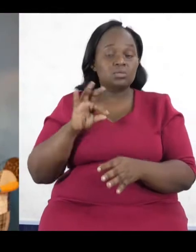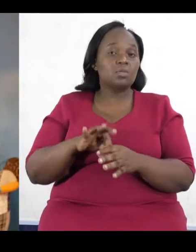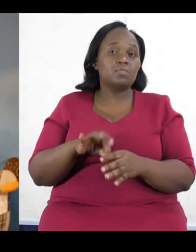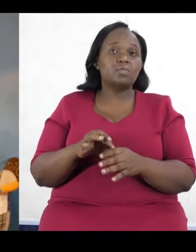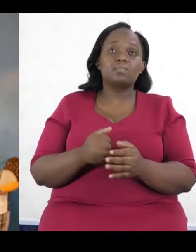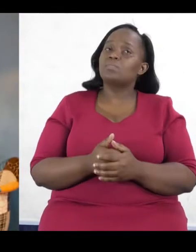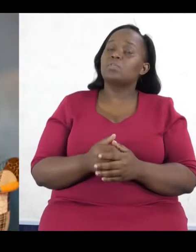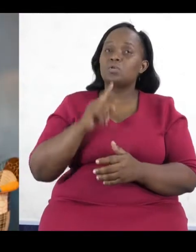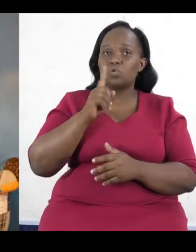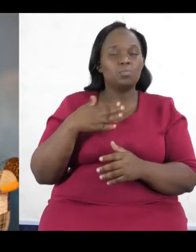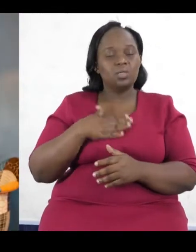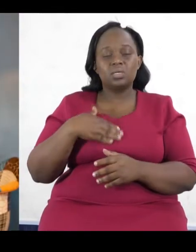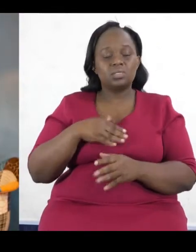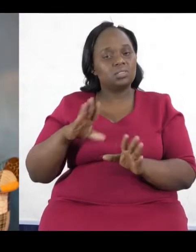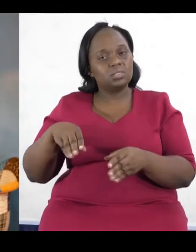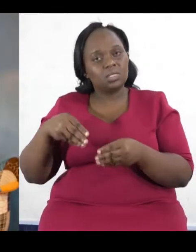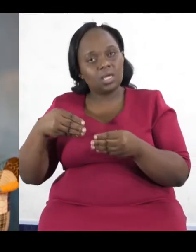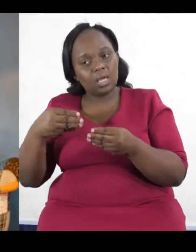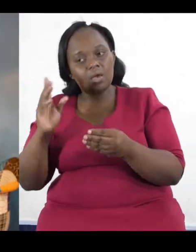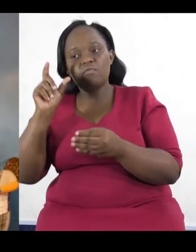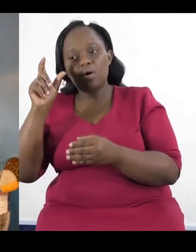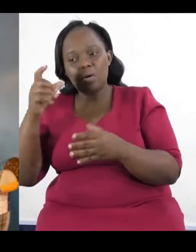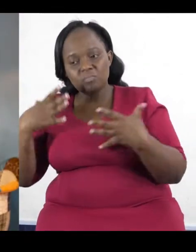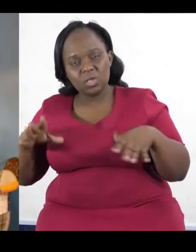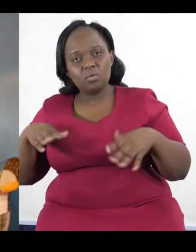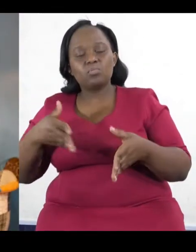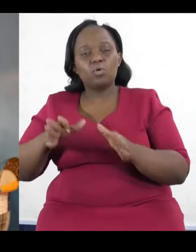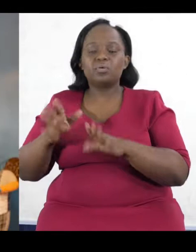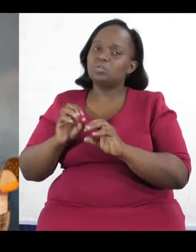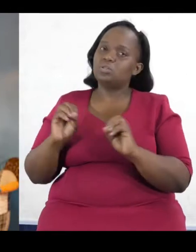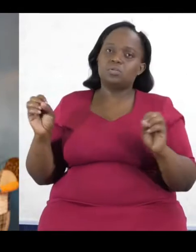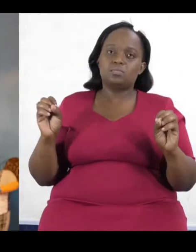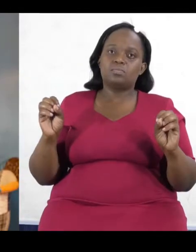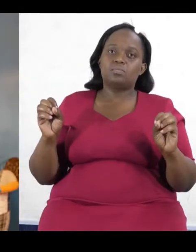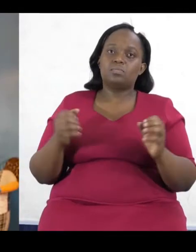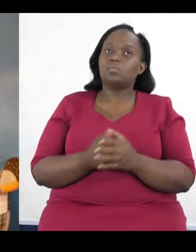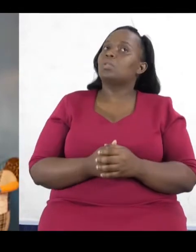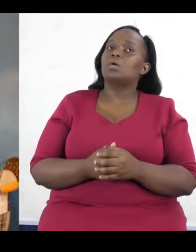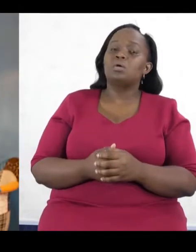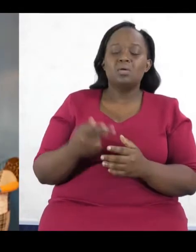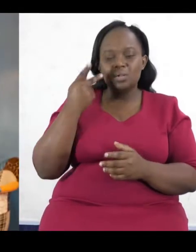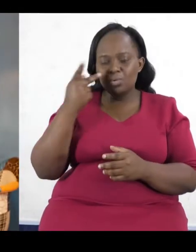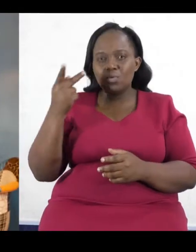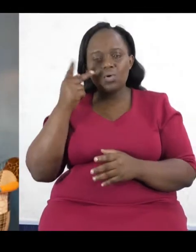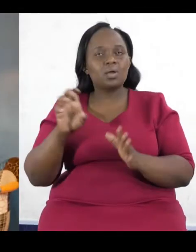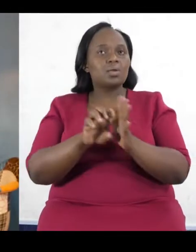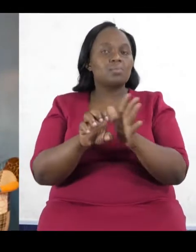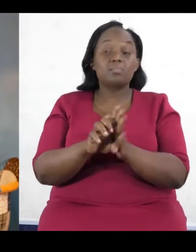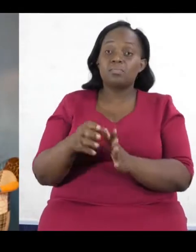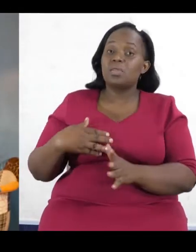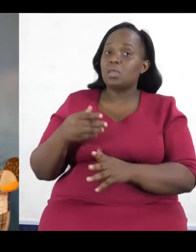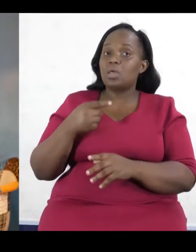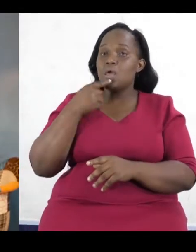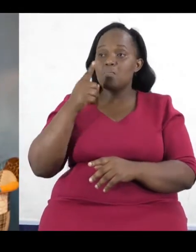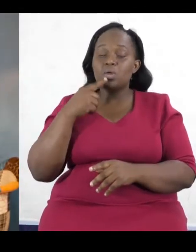12,000, that's obviously an easy election for that person. So, don't give people that opportunity. And read widely. People have access to the internet. Look at